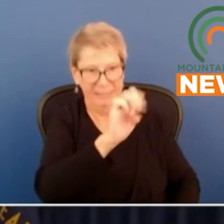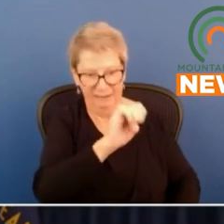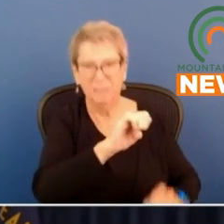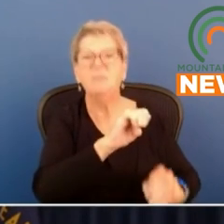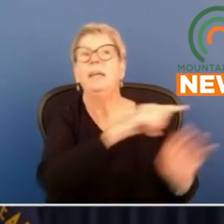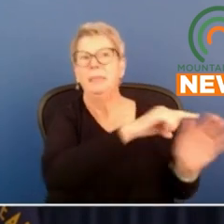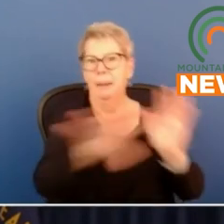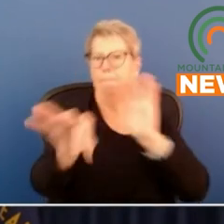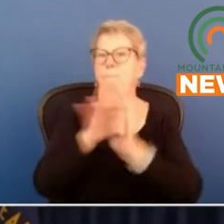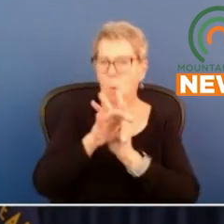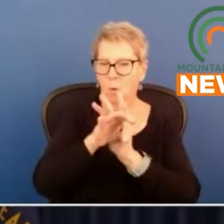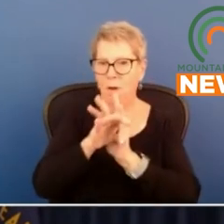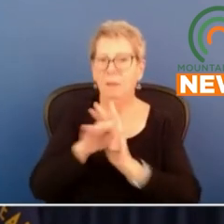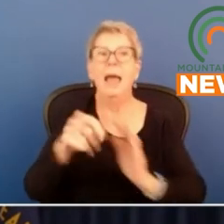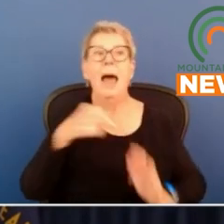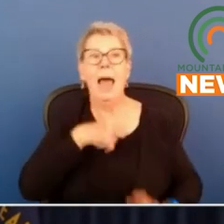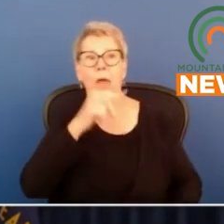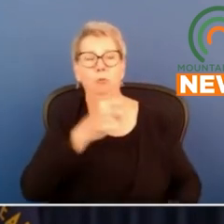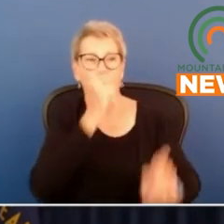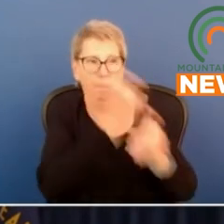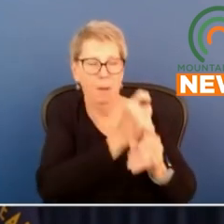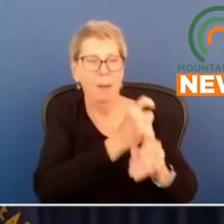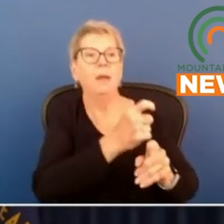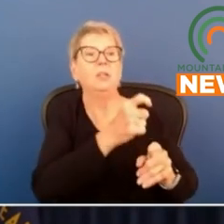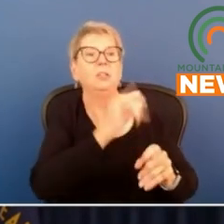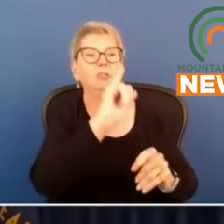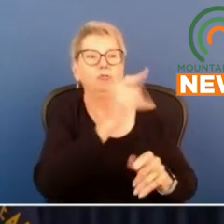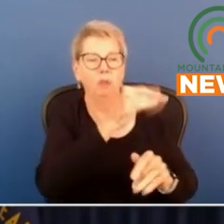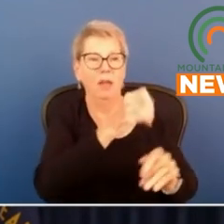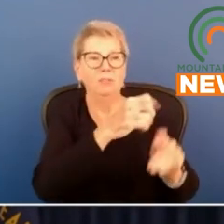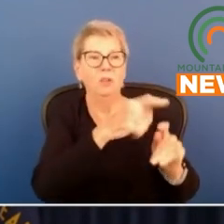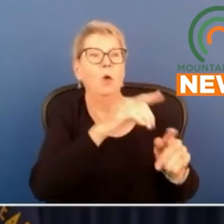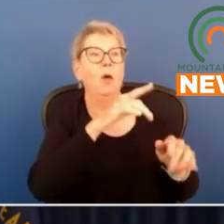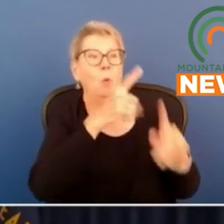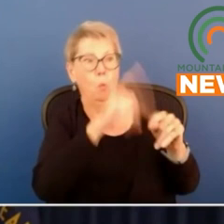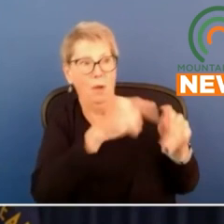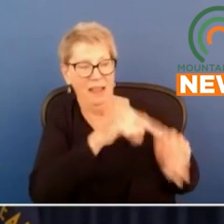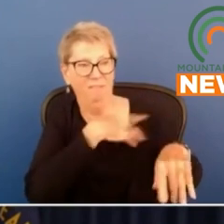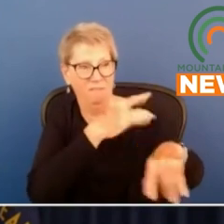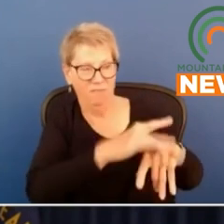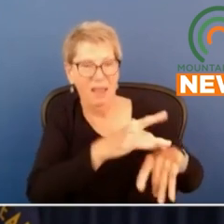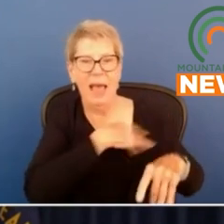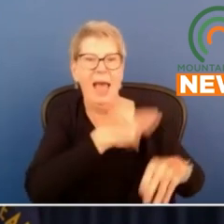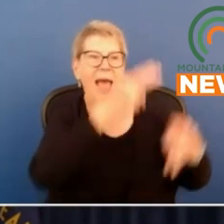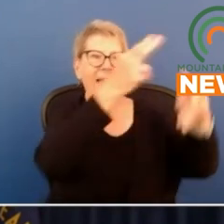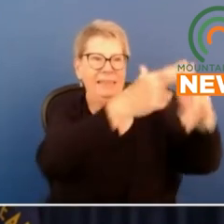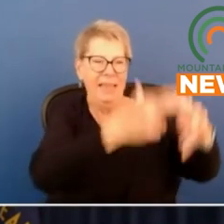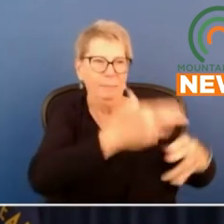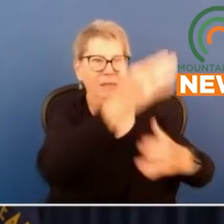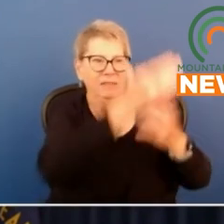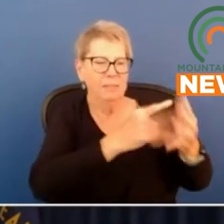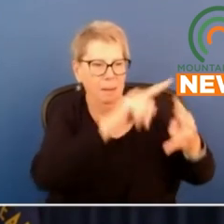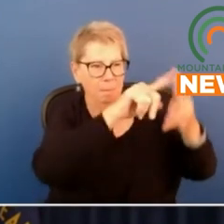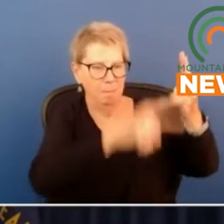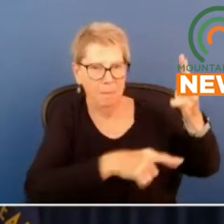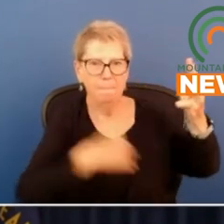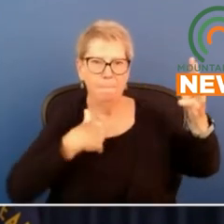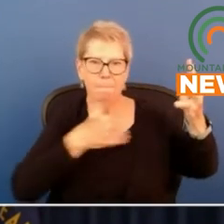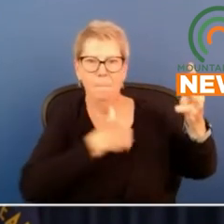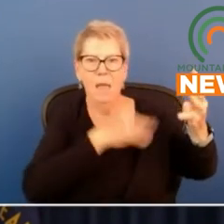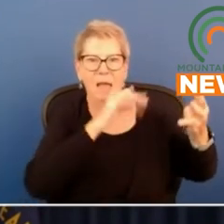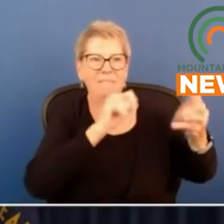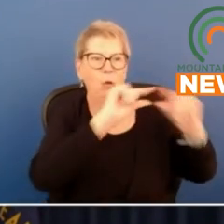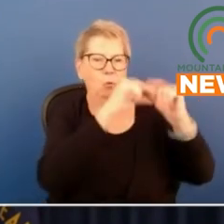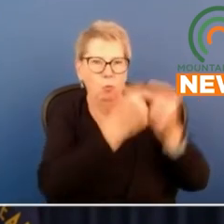when there is a vacancy though it goes through a process where I name some but not all members of a group that